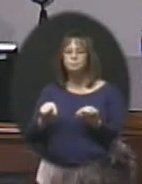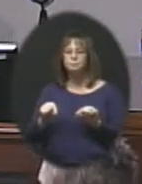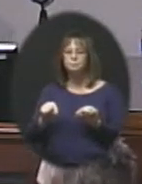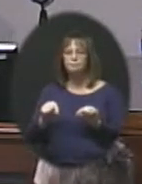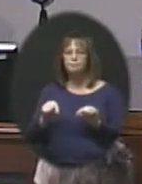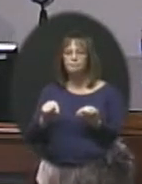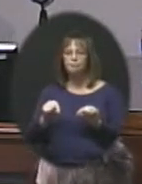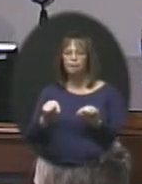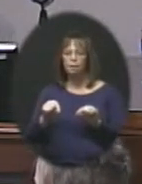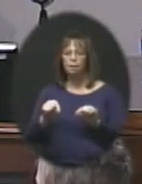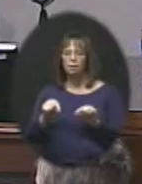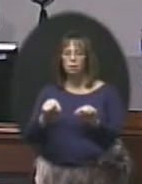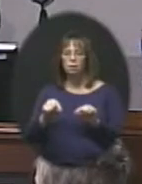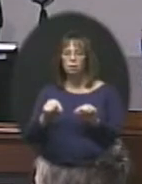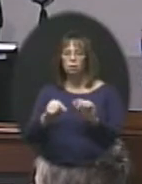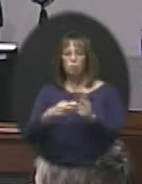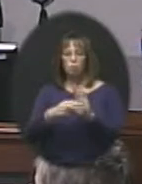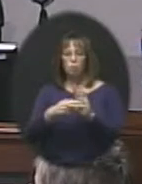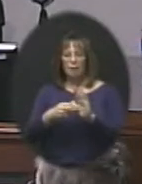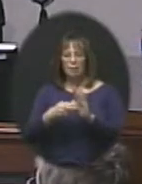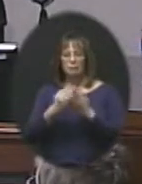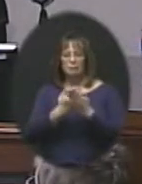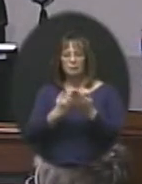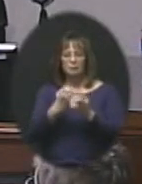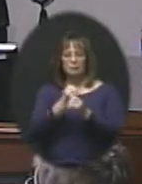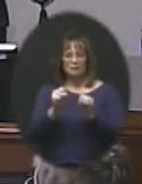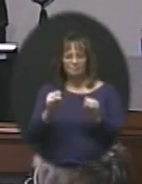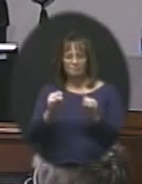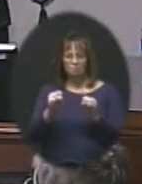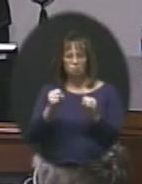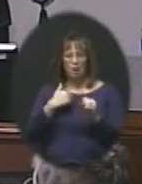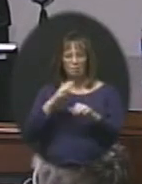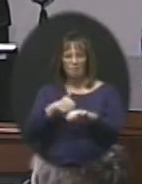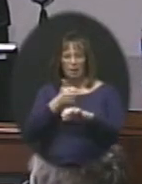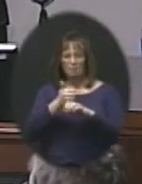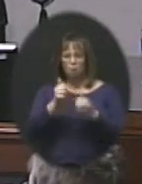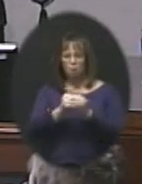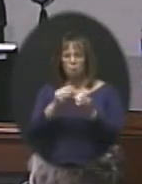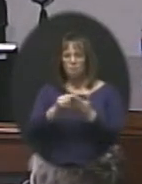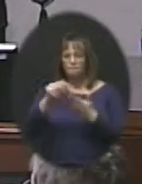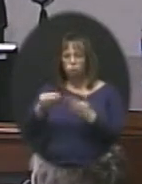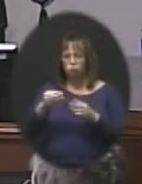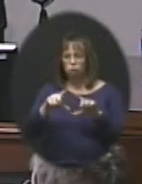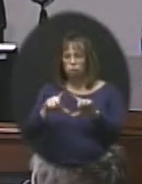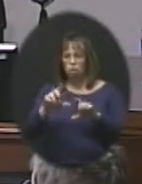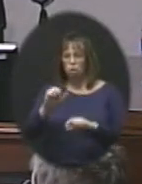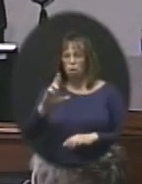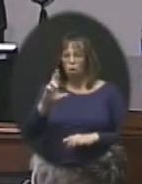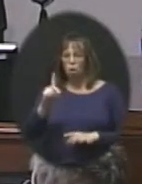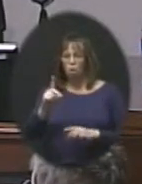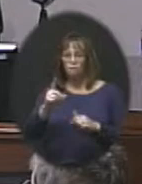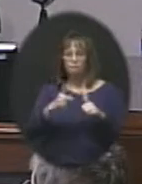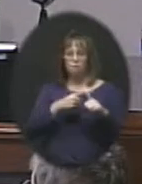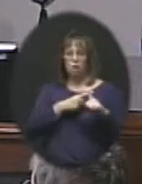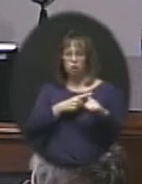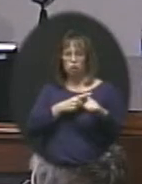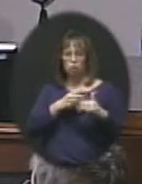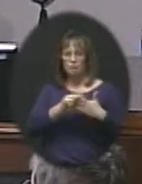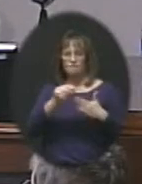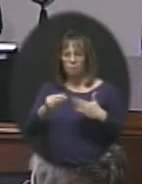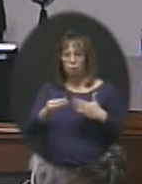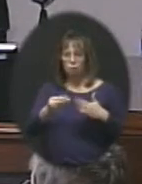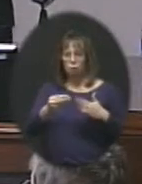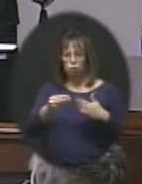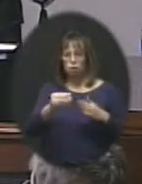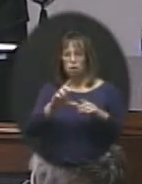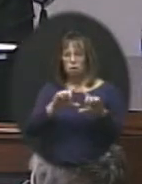just to highlight a few of the safeguards that we have in place around our purchasing cards. First, purchasing cards